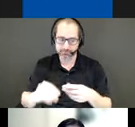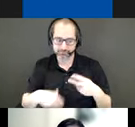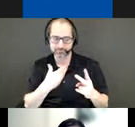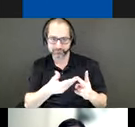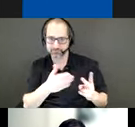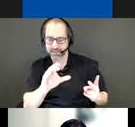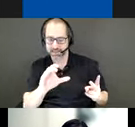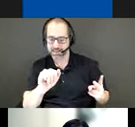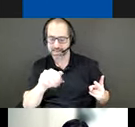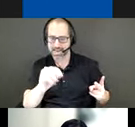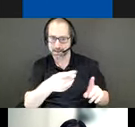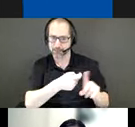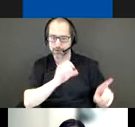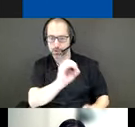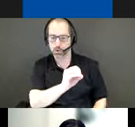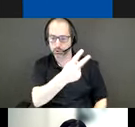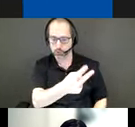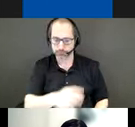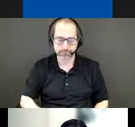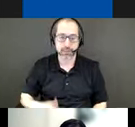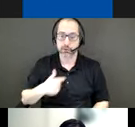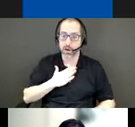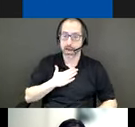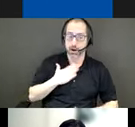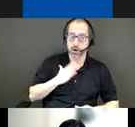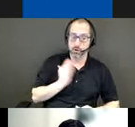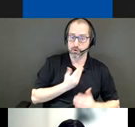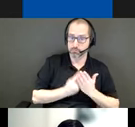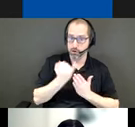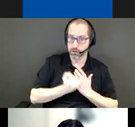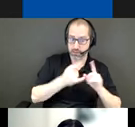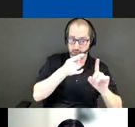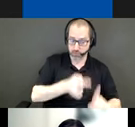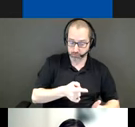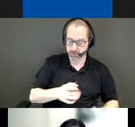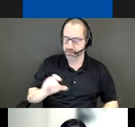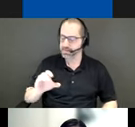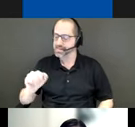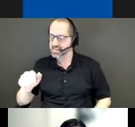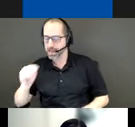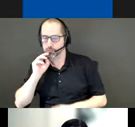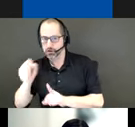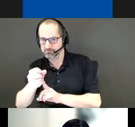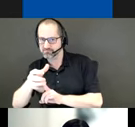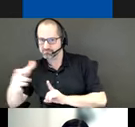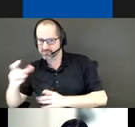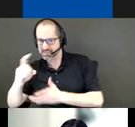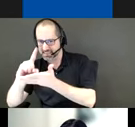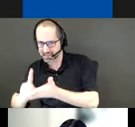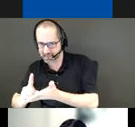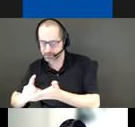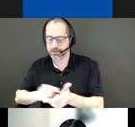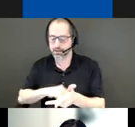first introduce our project goals and Cam will then explain the different design components and I'll conclude with our engagement approach